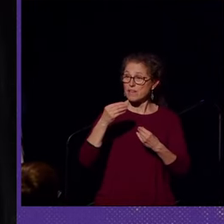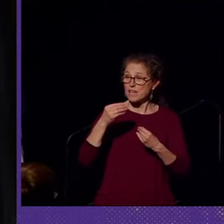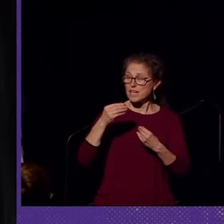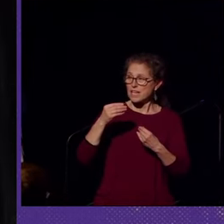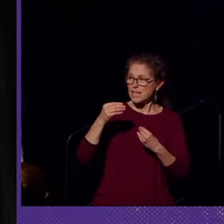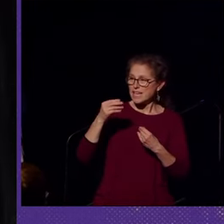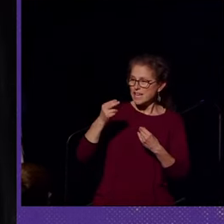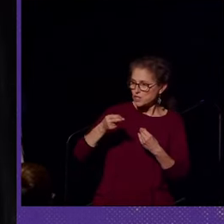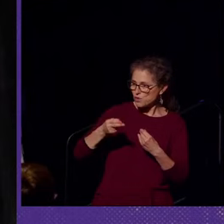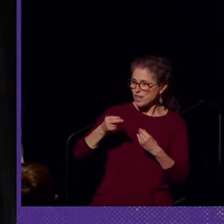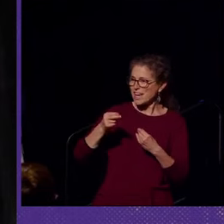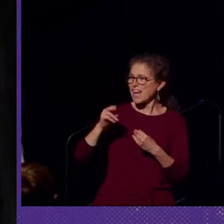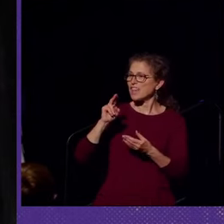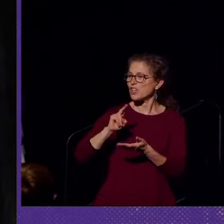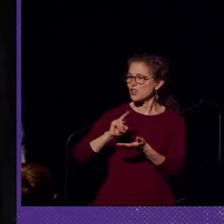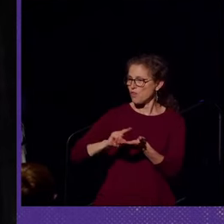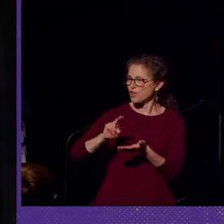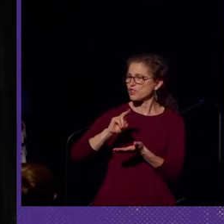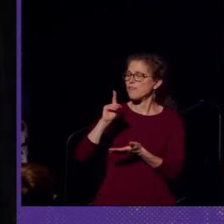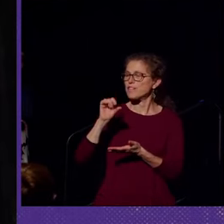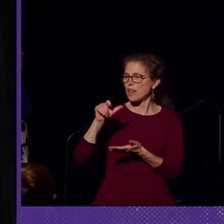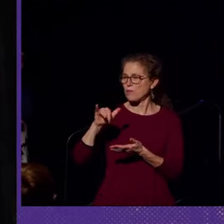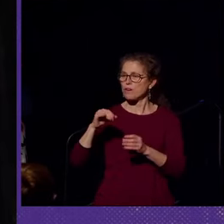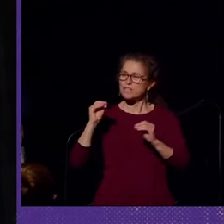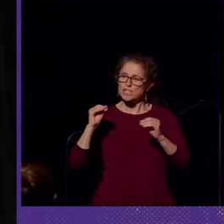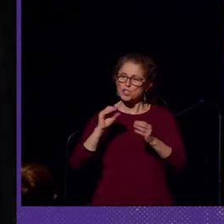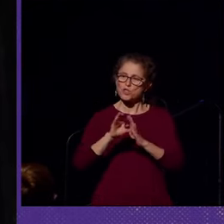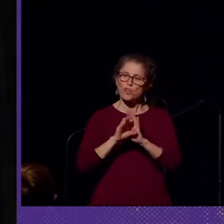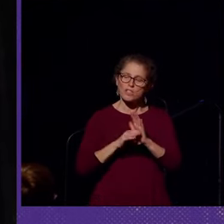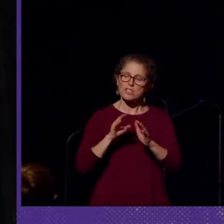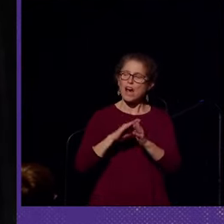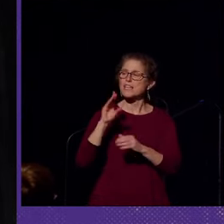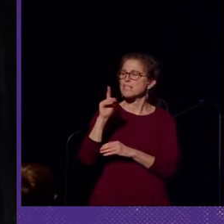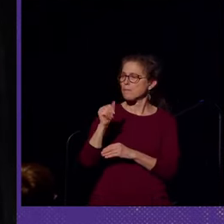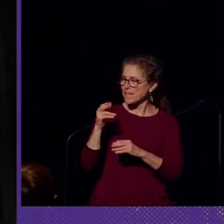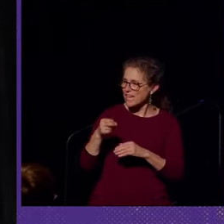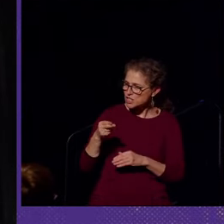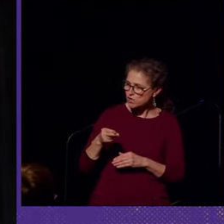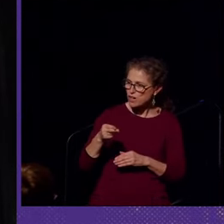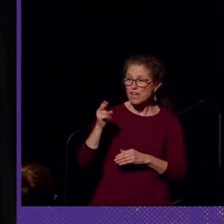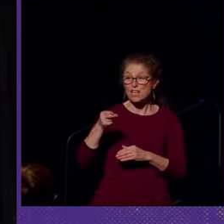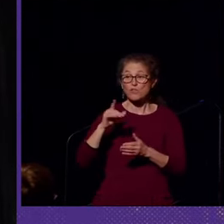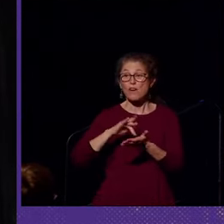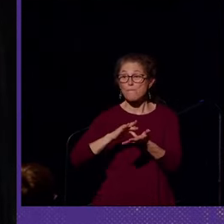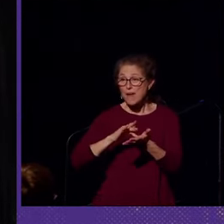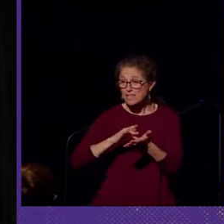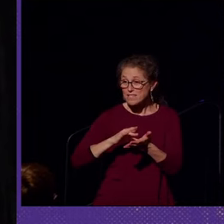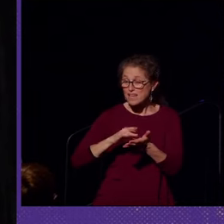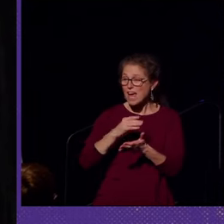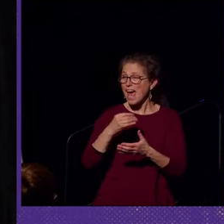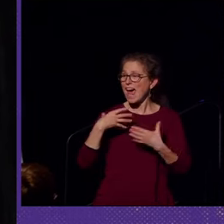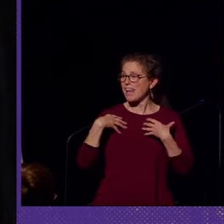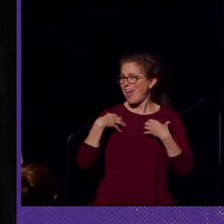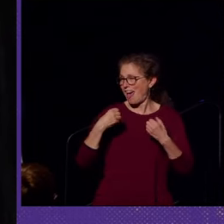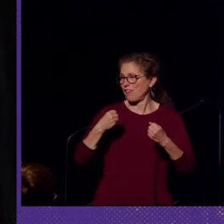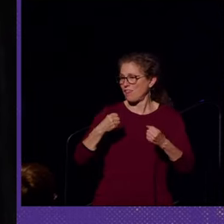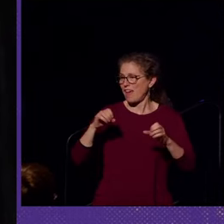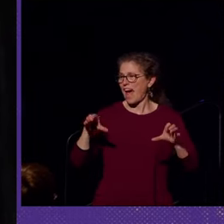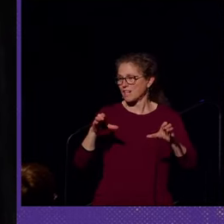where she teaches courses on disability history, the history of medicine, and health activism.